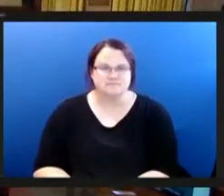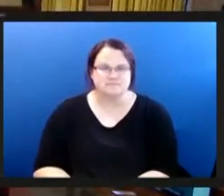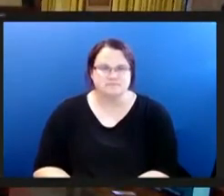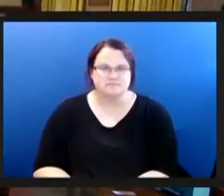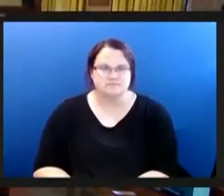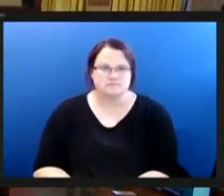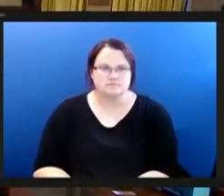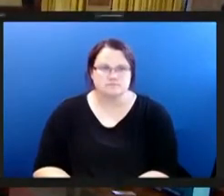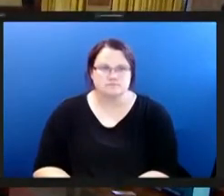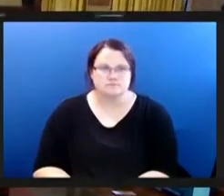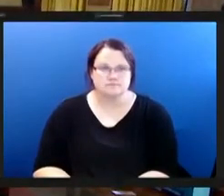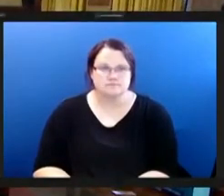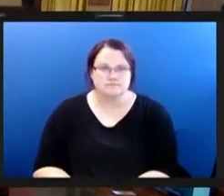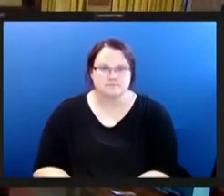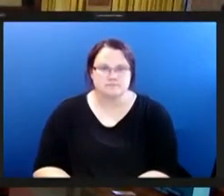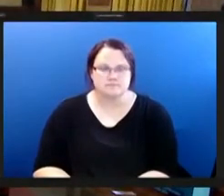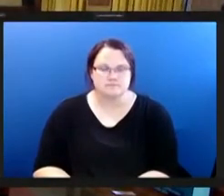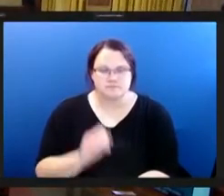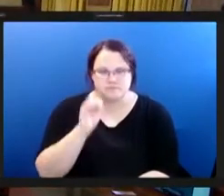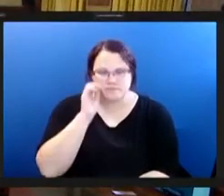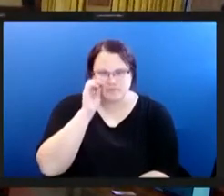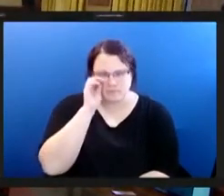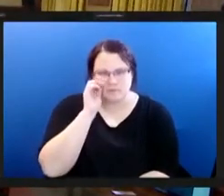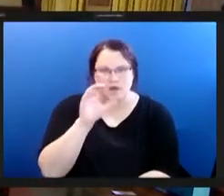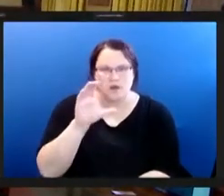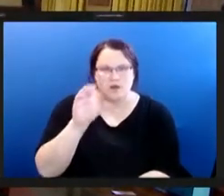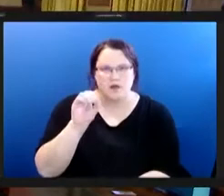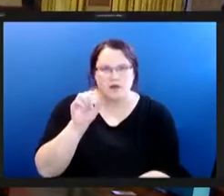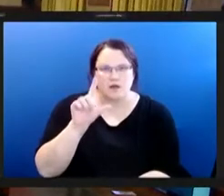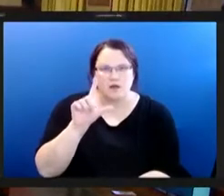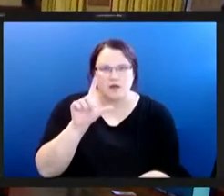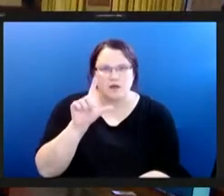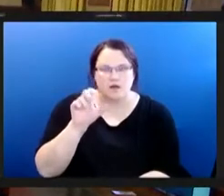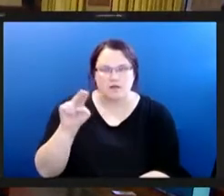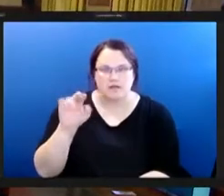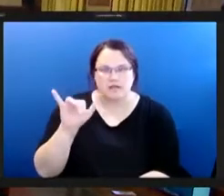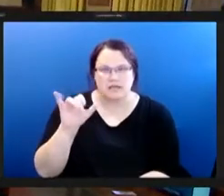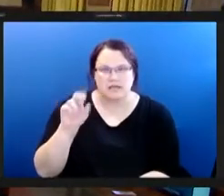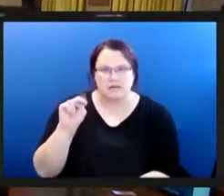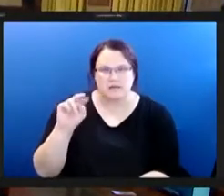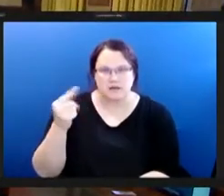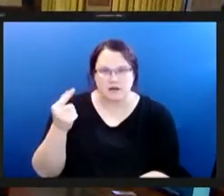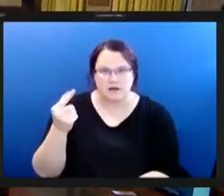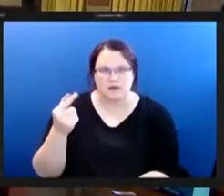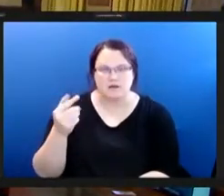thank you next we have colleen young followed by cynthia kenderson